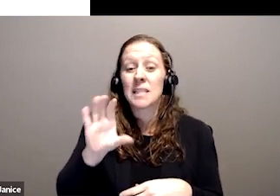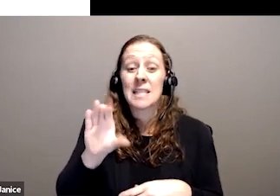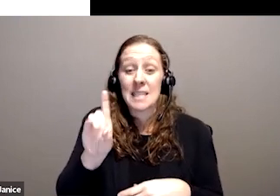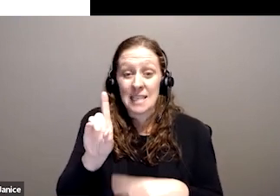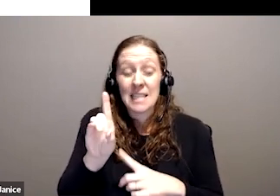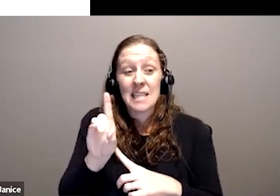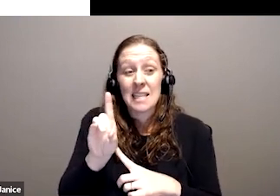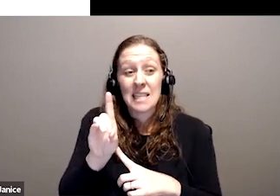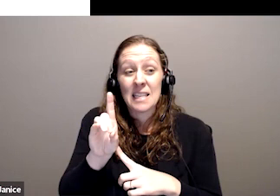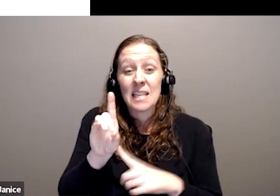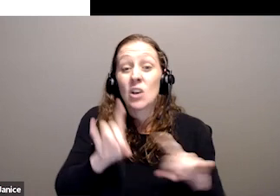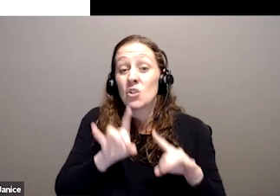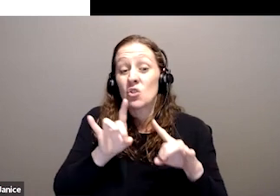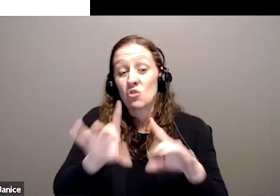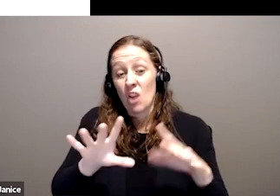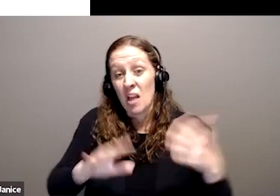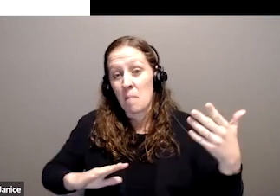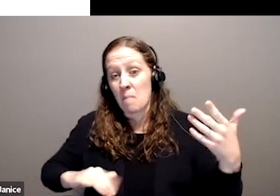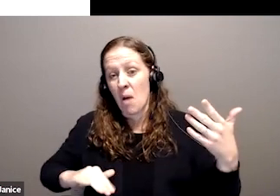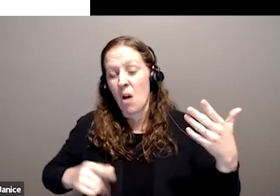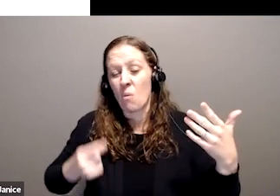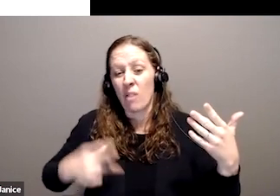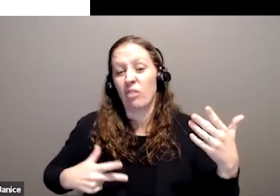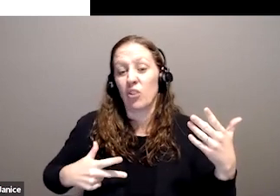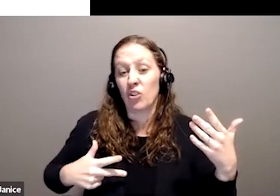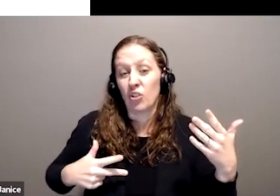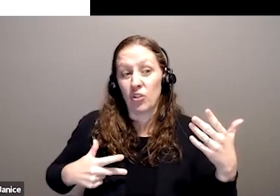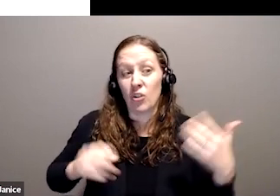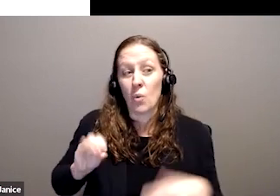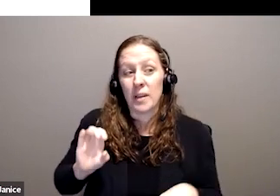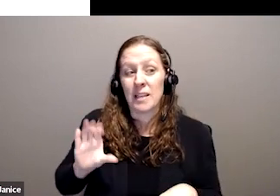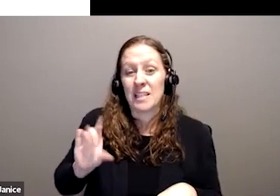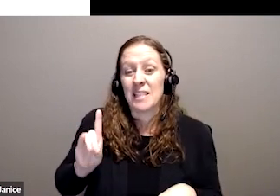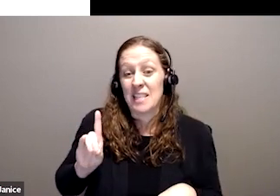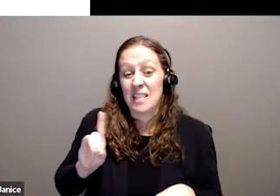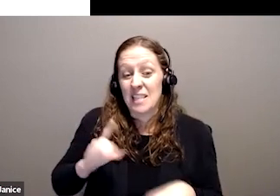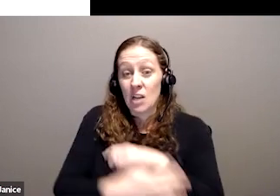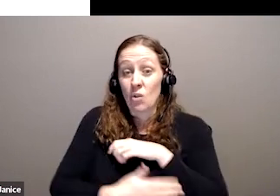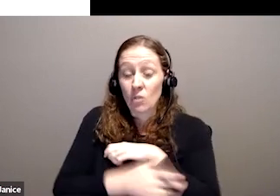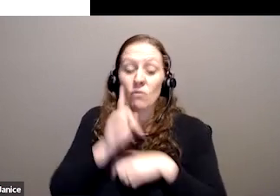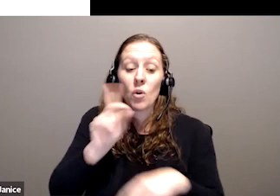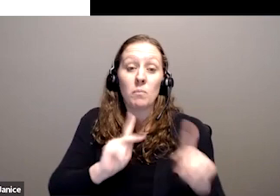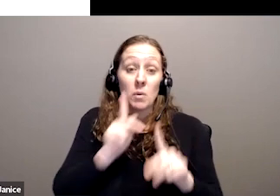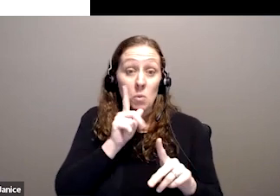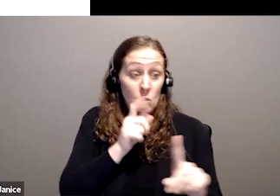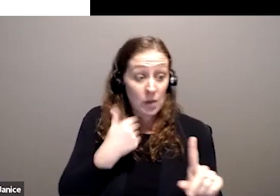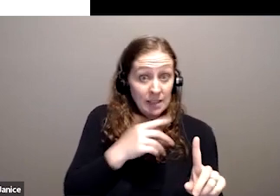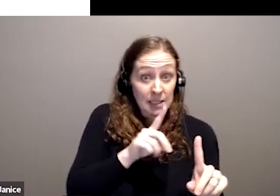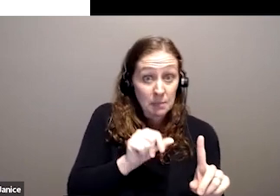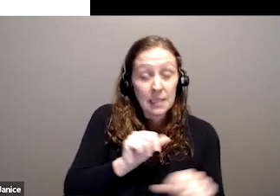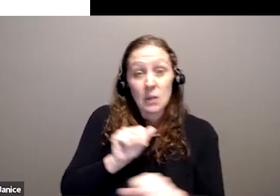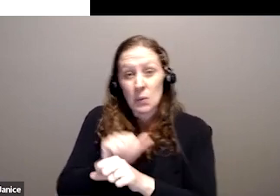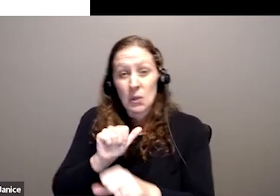Australia in the bottom one third of OECD countries in terms of employment with disability. And I note that